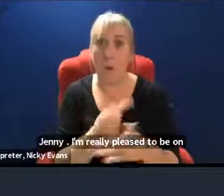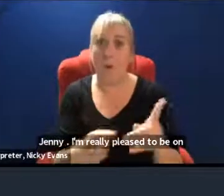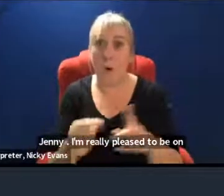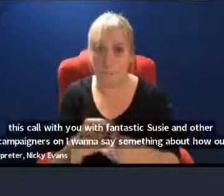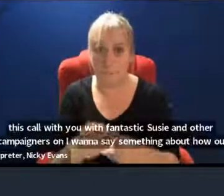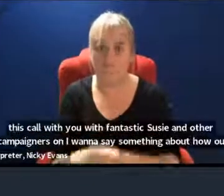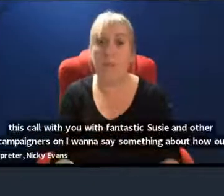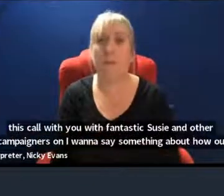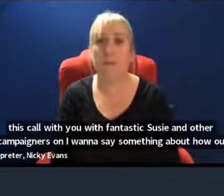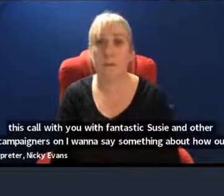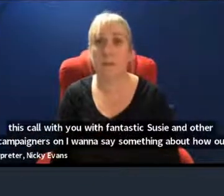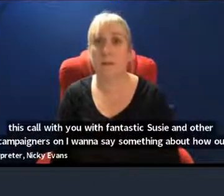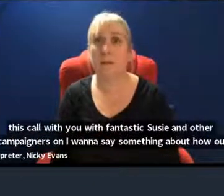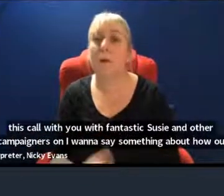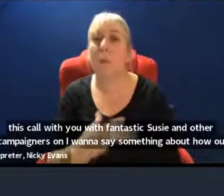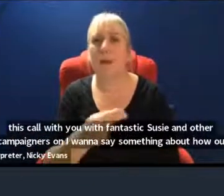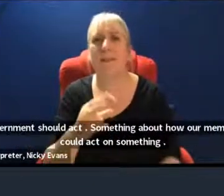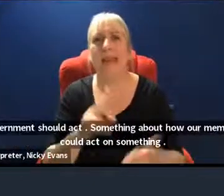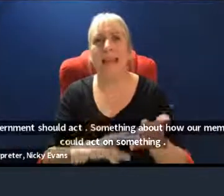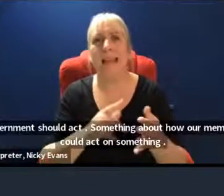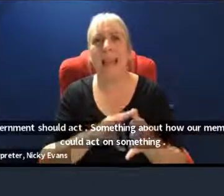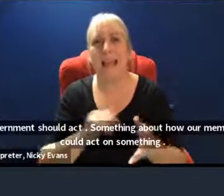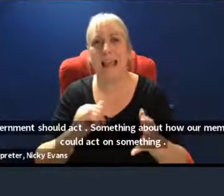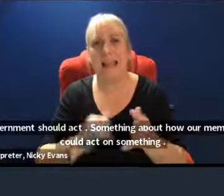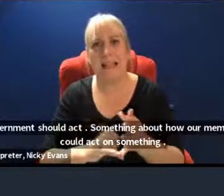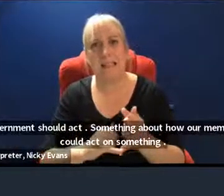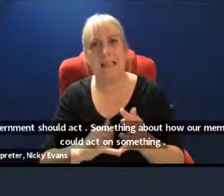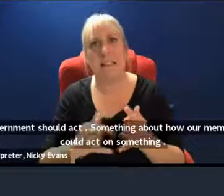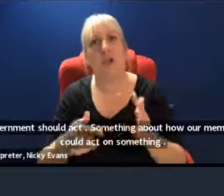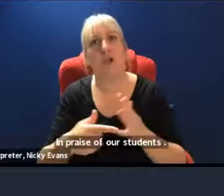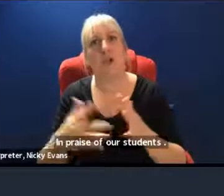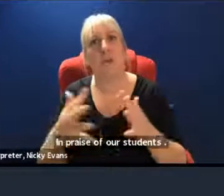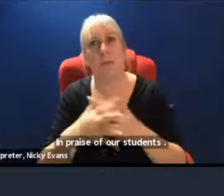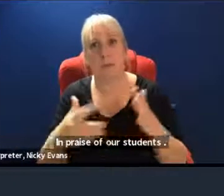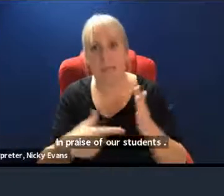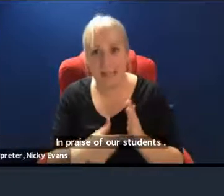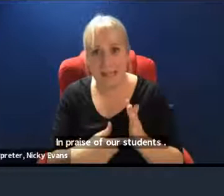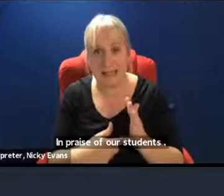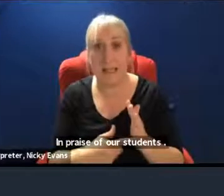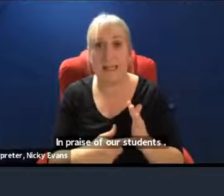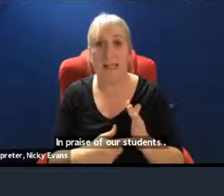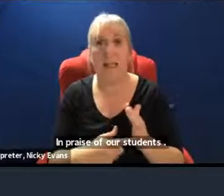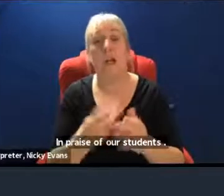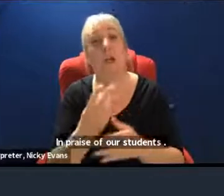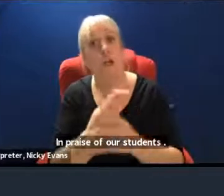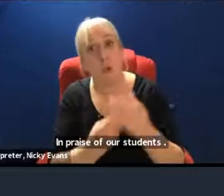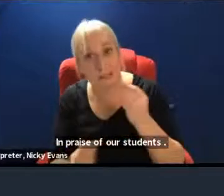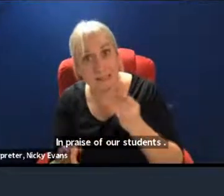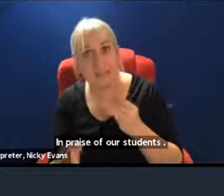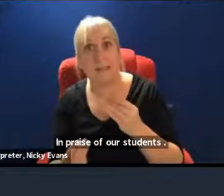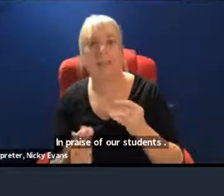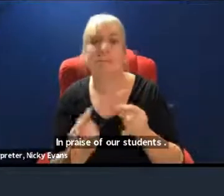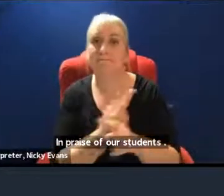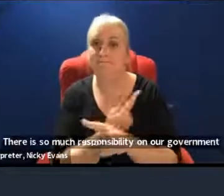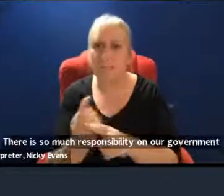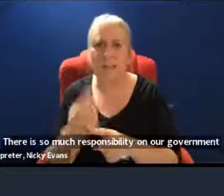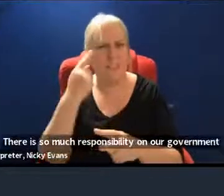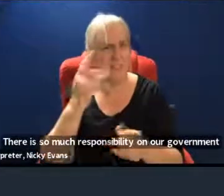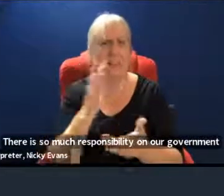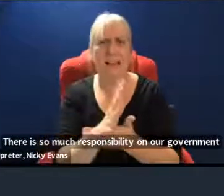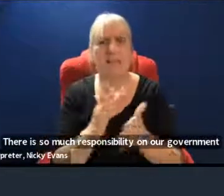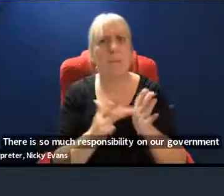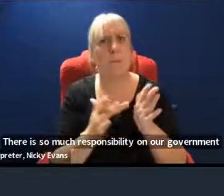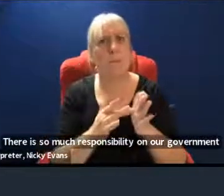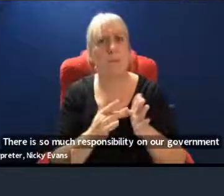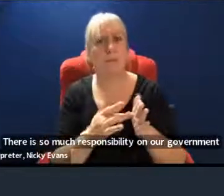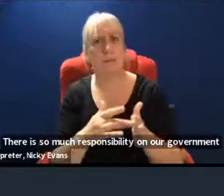alongside NASUWT, UCU and Unison, and I think it's really important that the union's starting to act together, we wrote